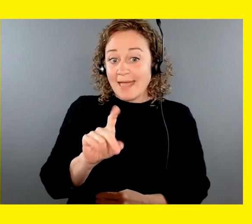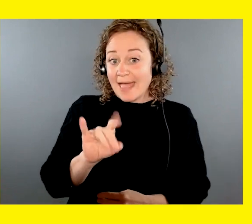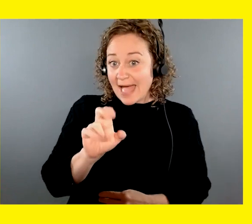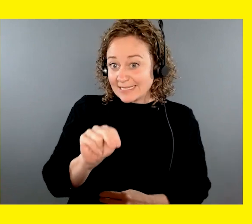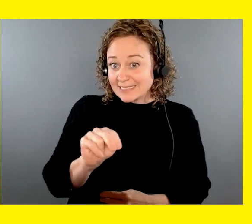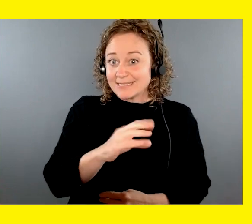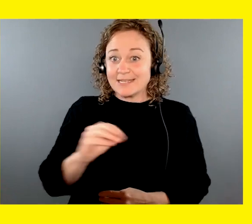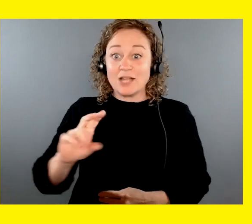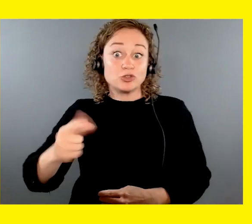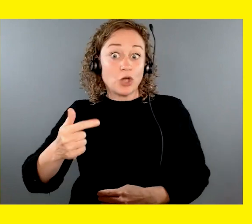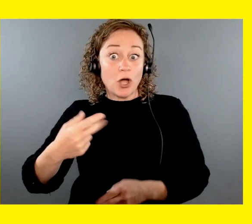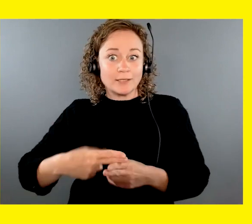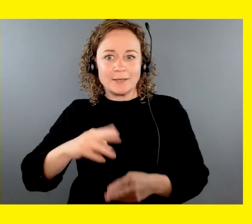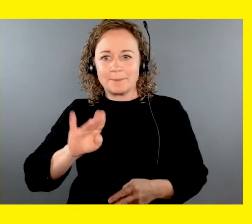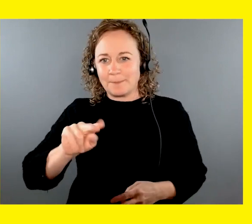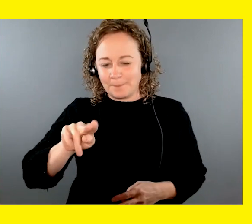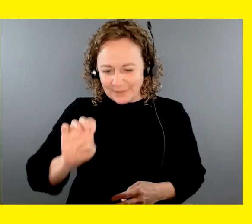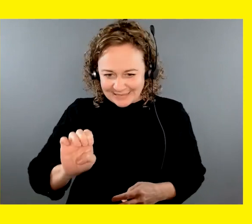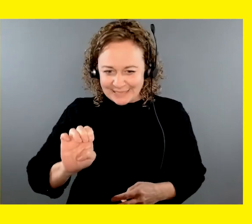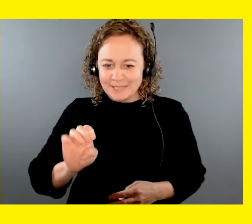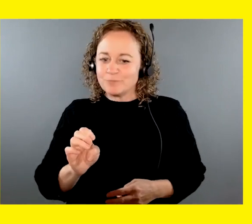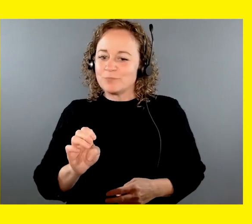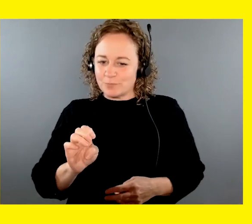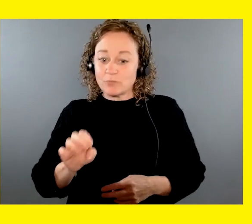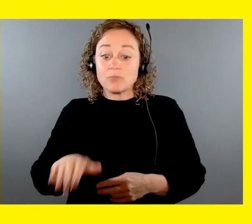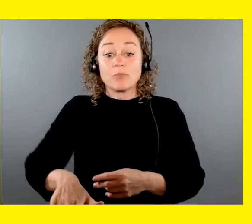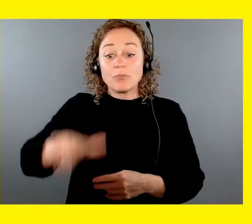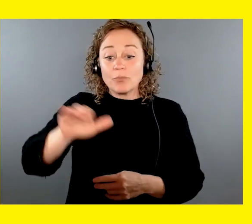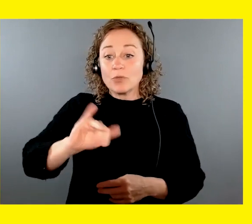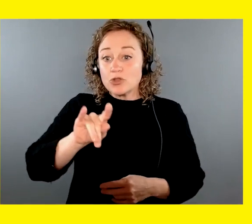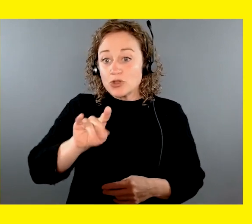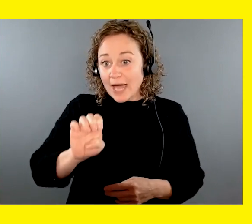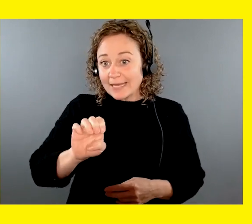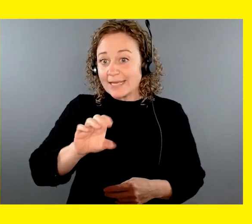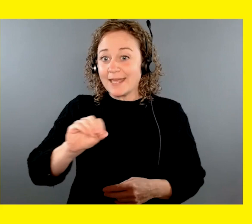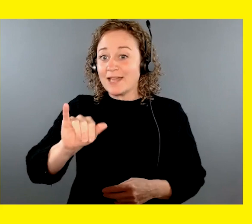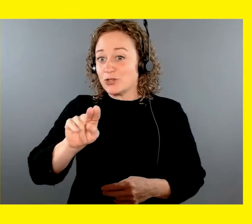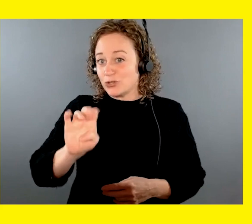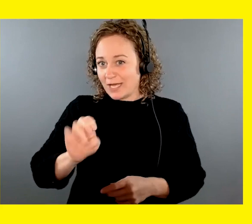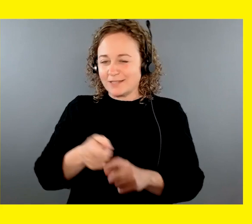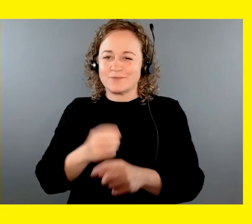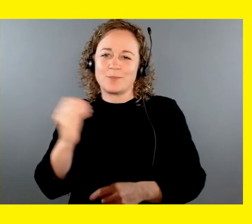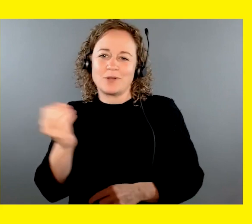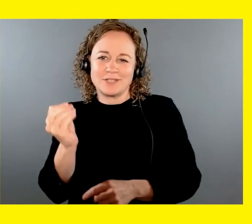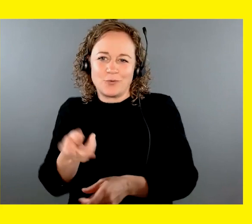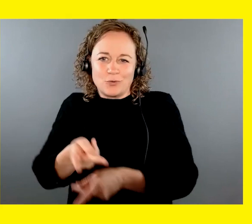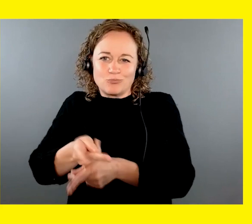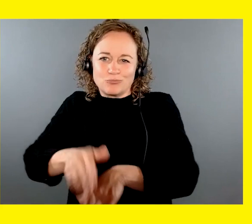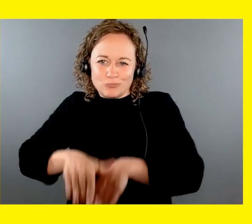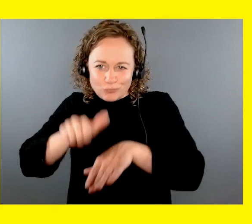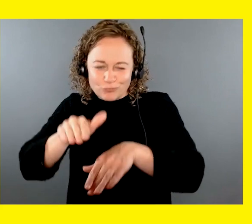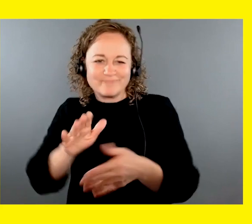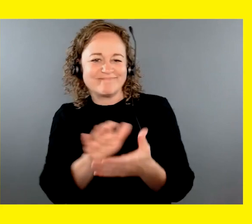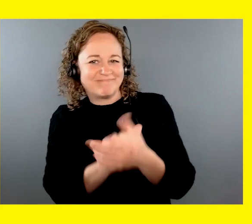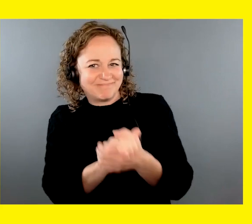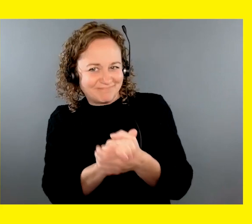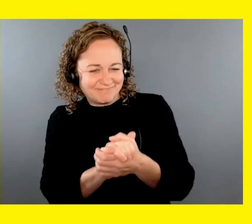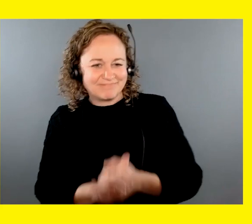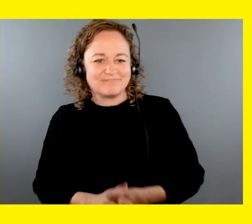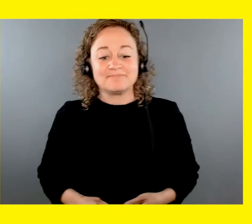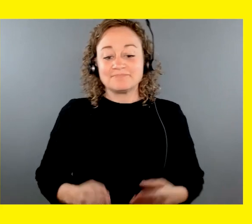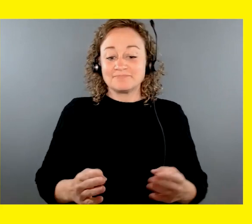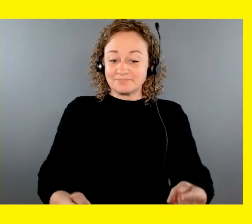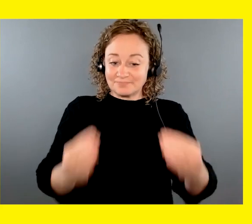Addison Sullivan is graduating with Binnie, who was raised by Jackie McKinley and Janice Warren in Ontario. Congratulations, Addie and Binnie.